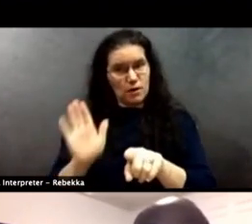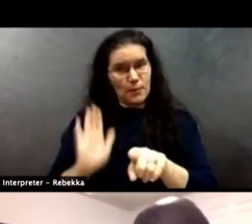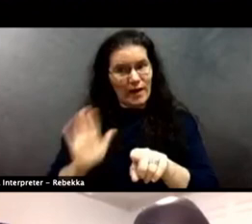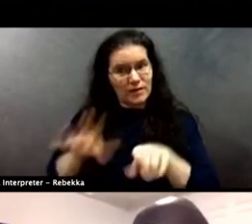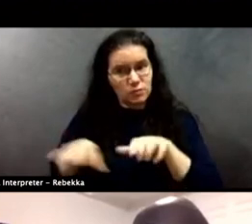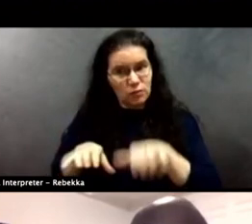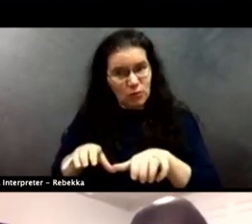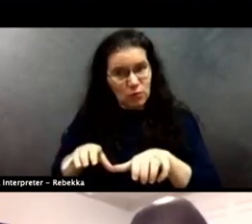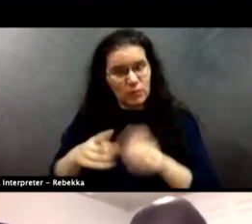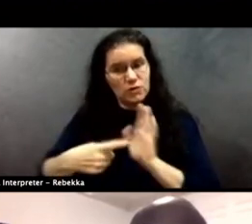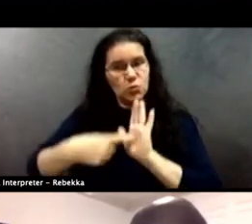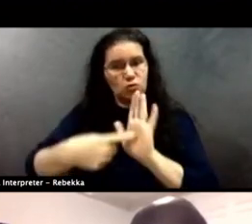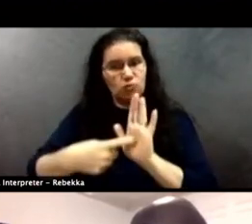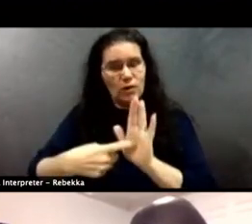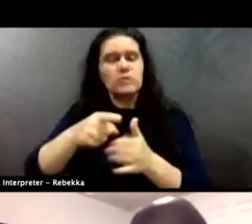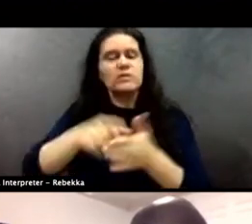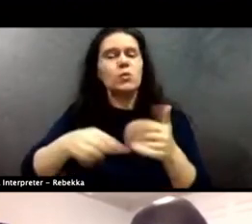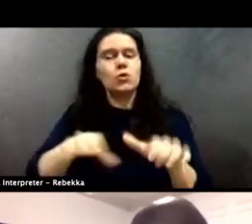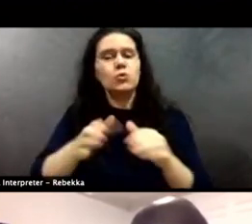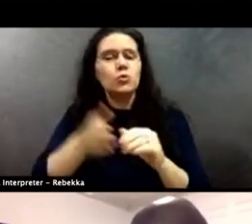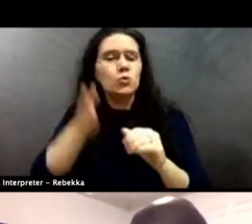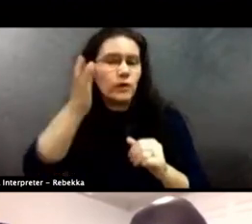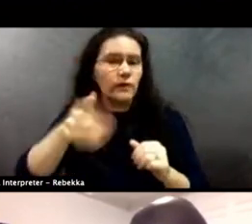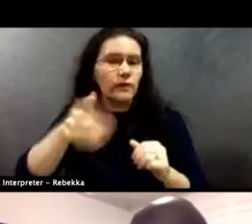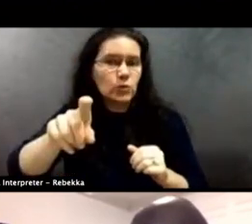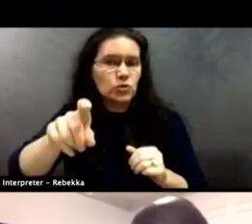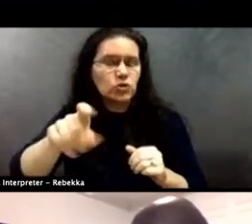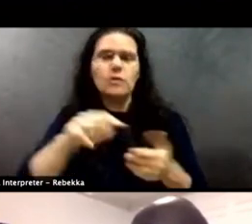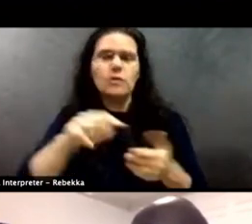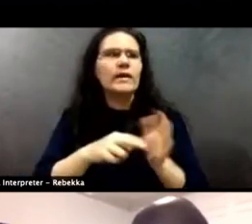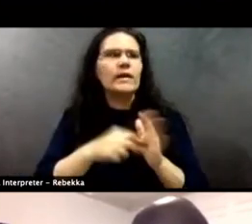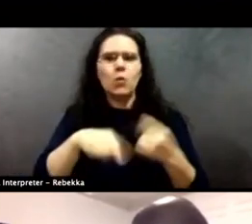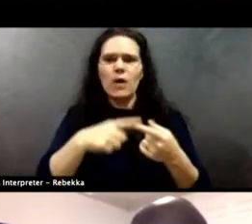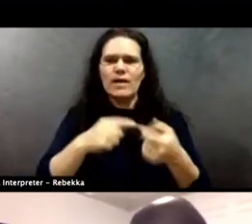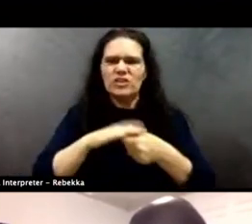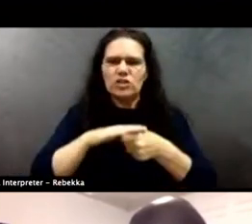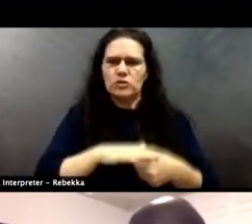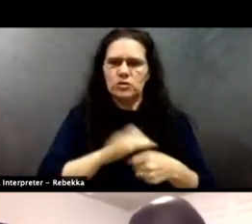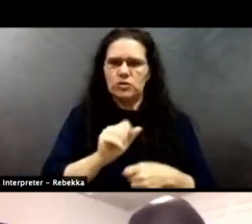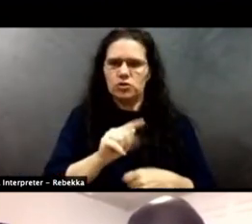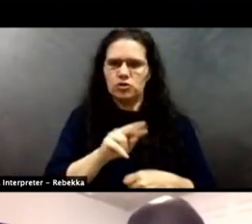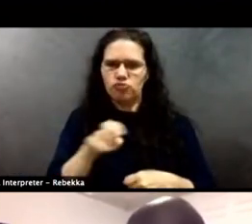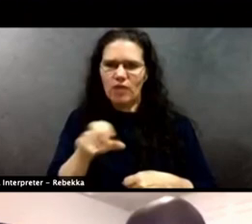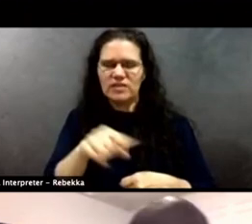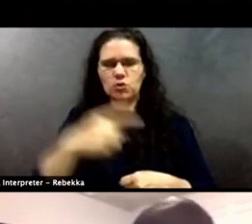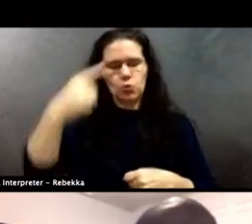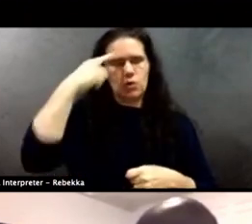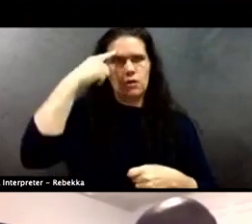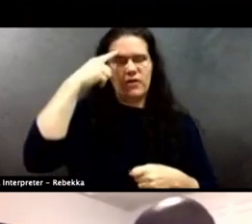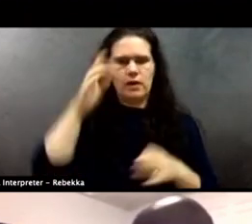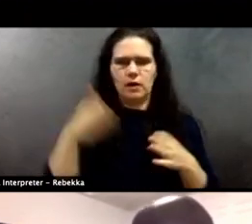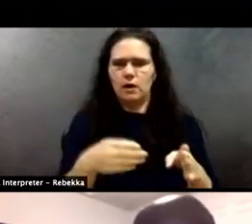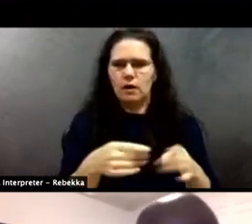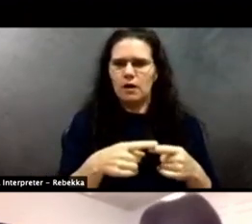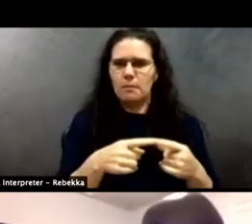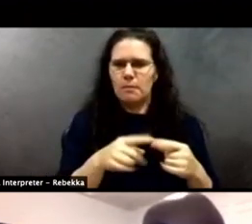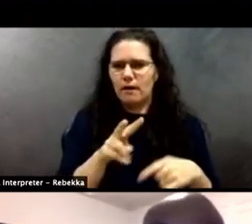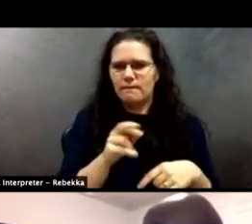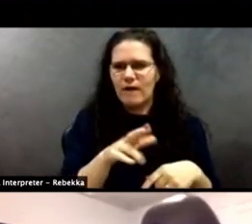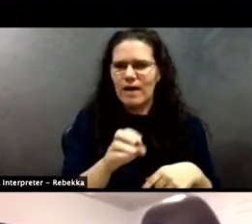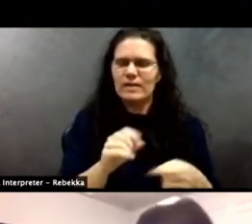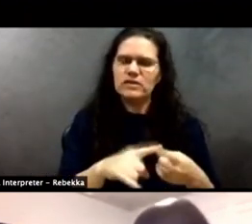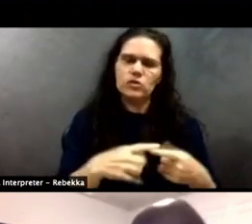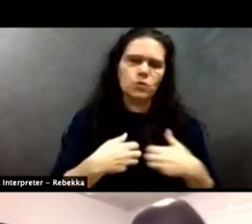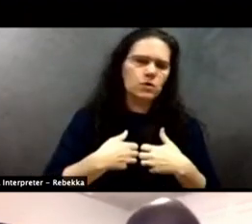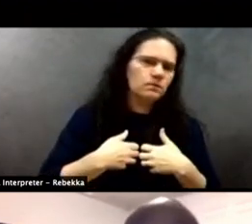right? So in those moments of stress, are you going to turn to thoughts of violence? Are you going to have those feelings